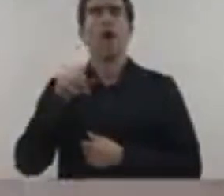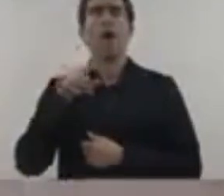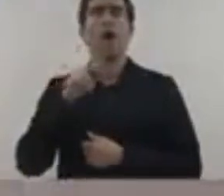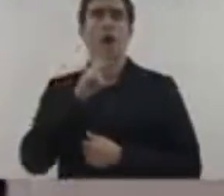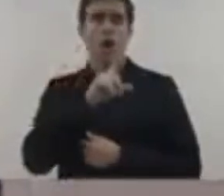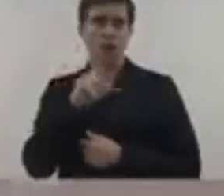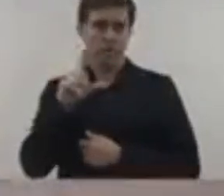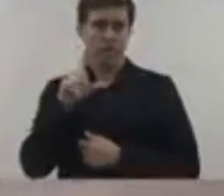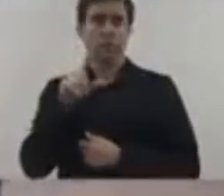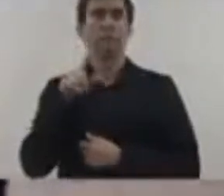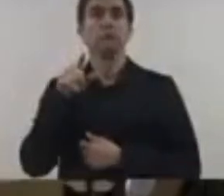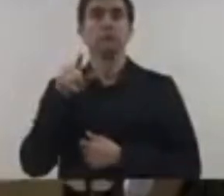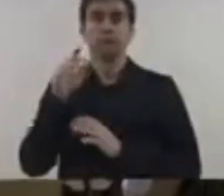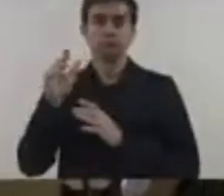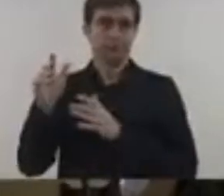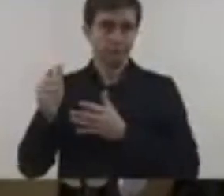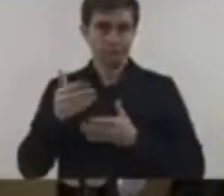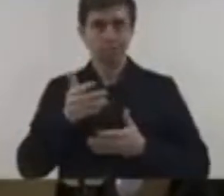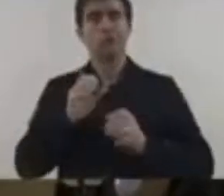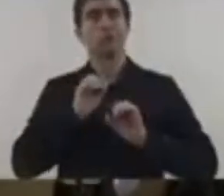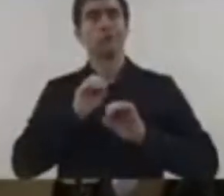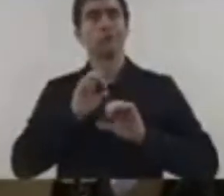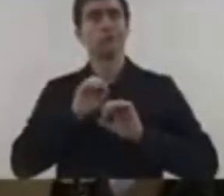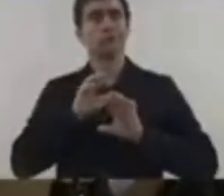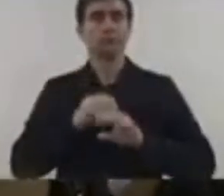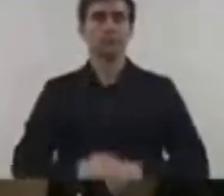Thank you. Thank you.